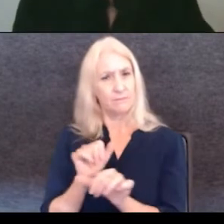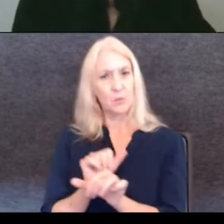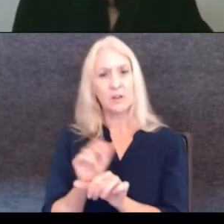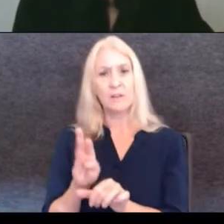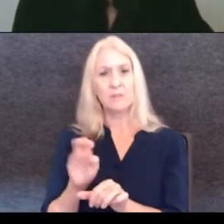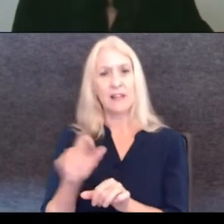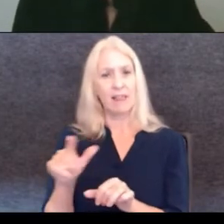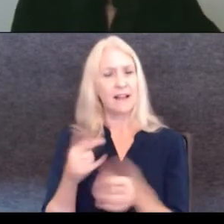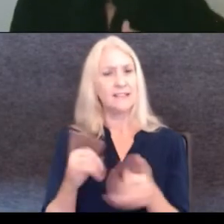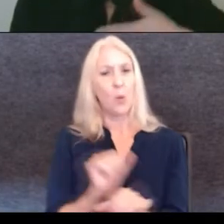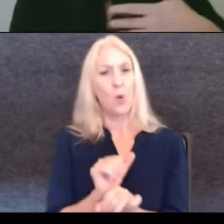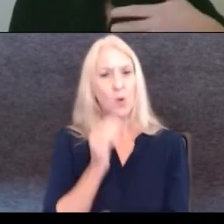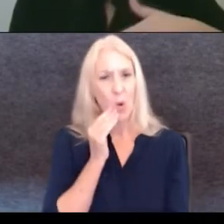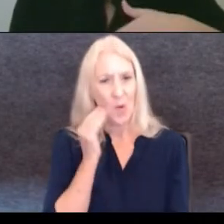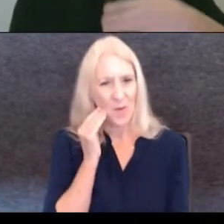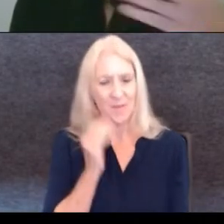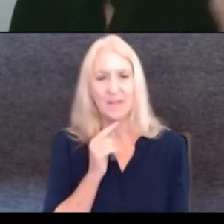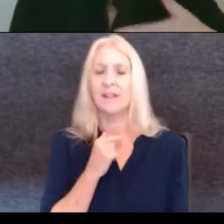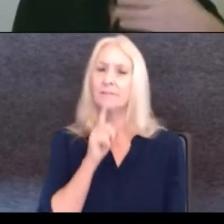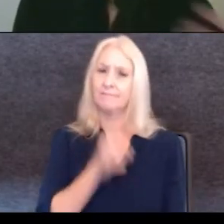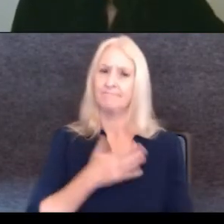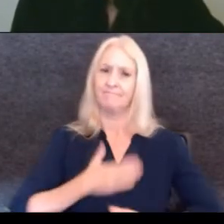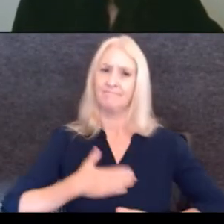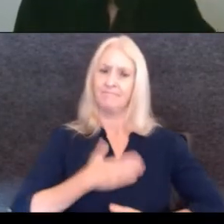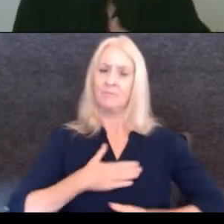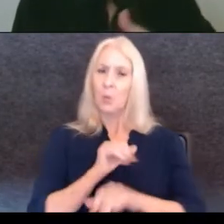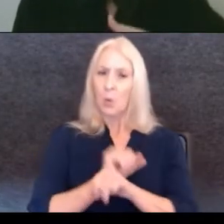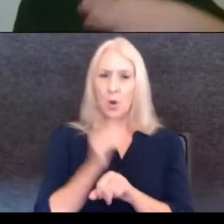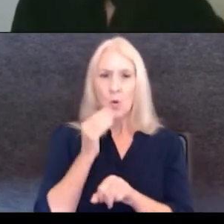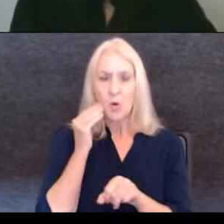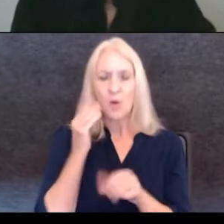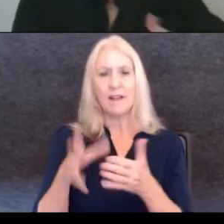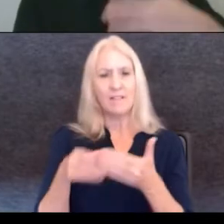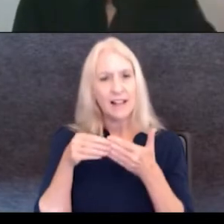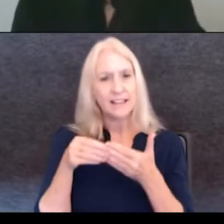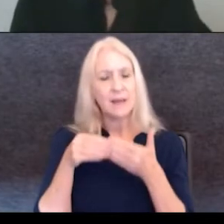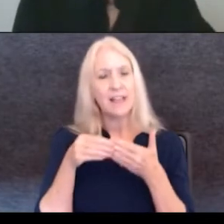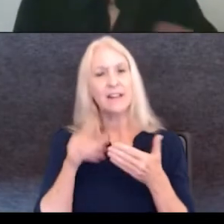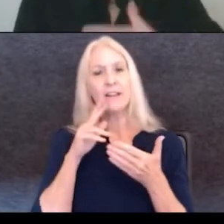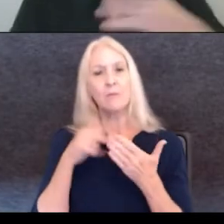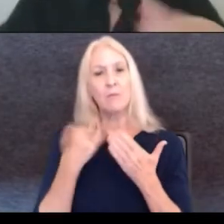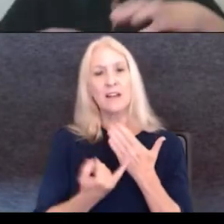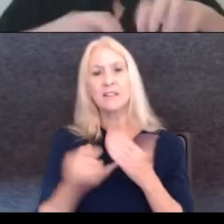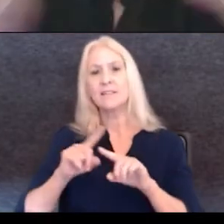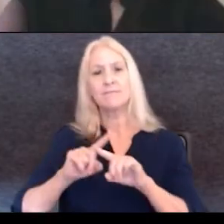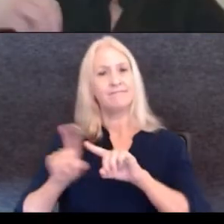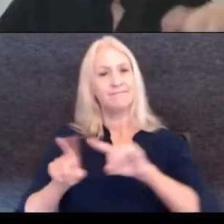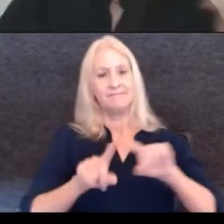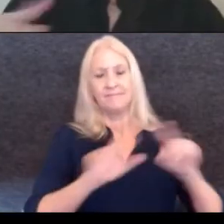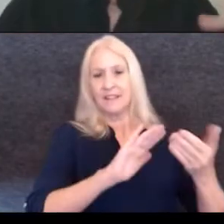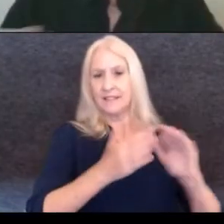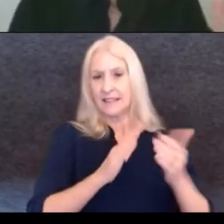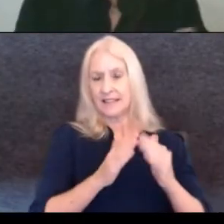So I love to work from home, and to have this flexibility to have projects in other cities in Brazil and have my